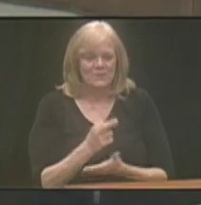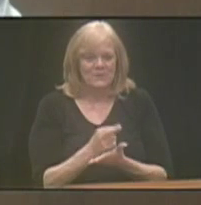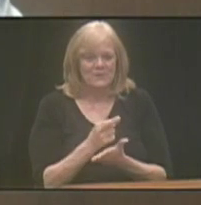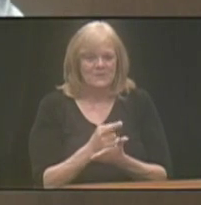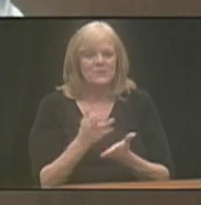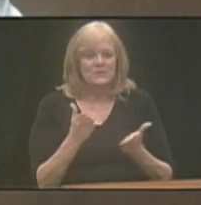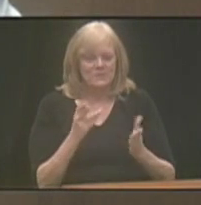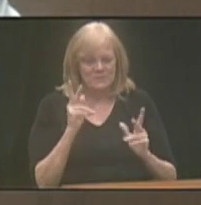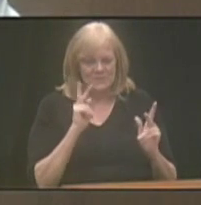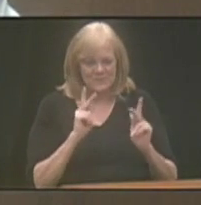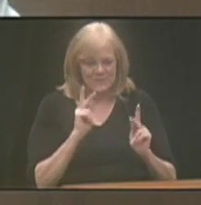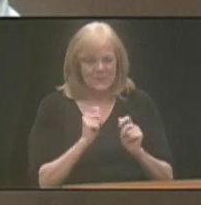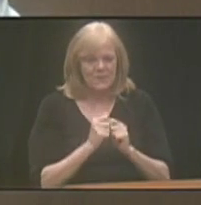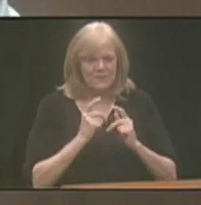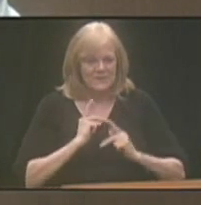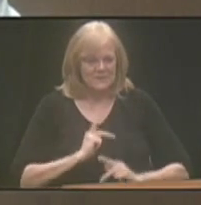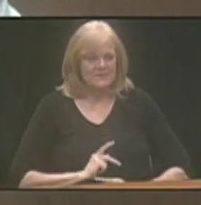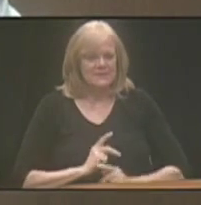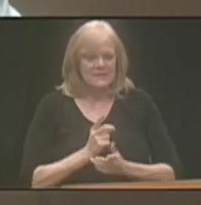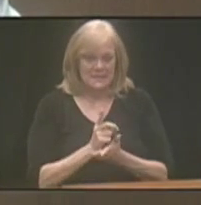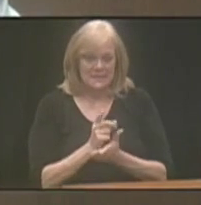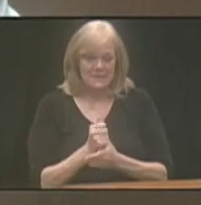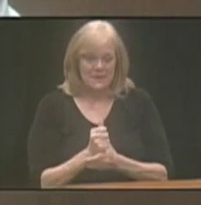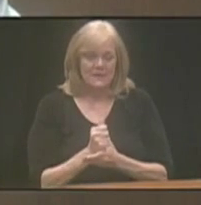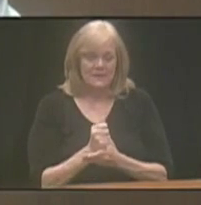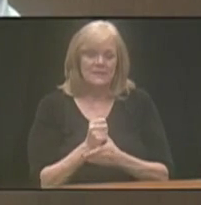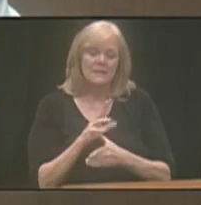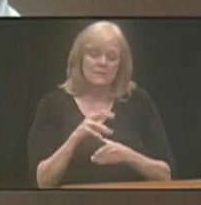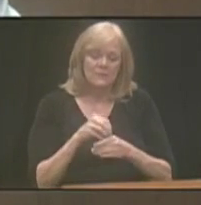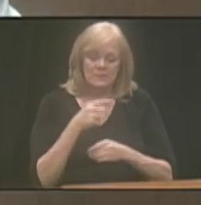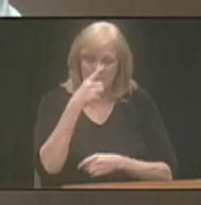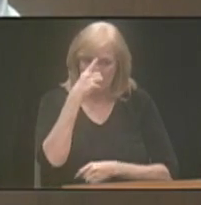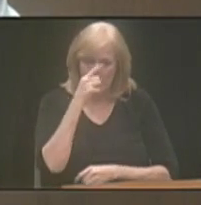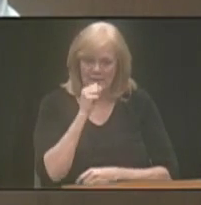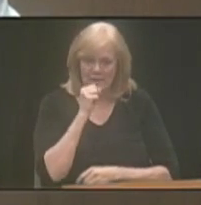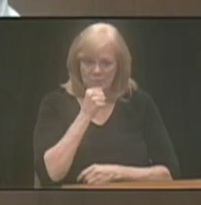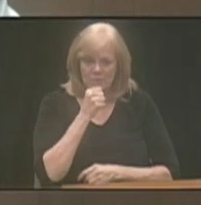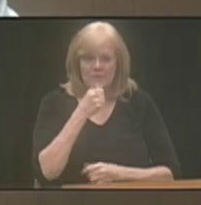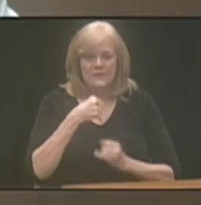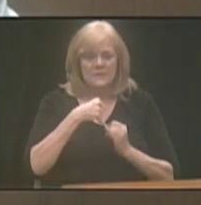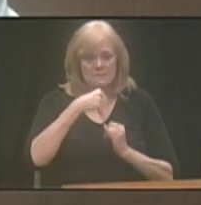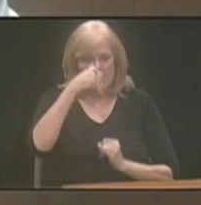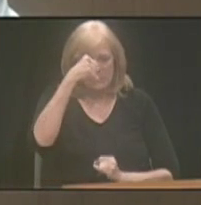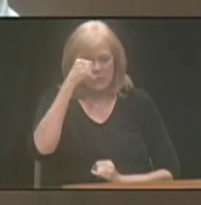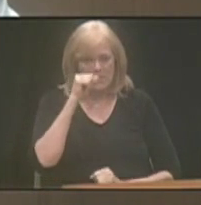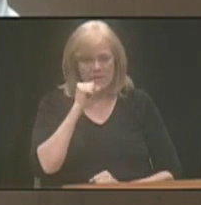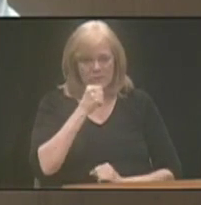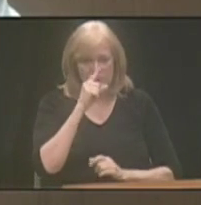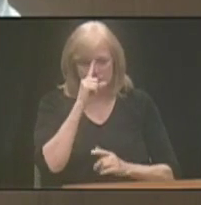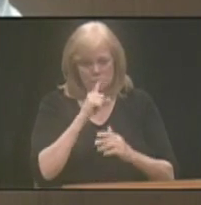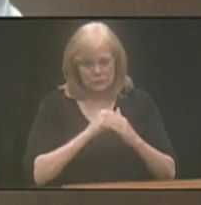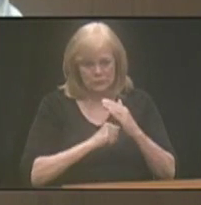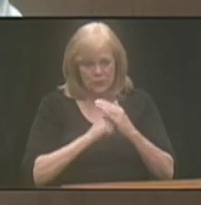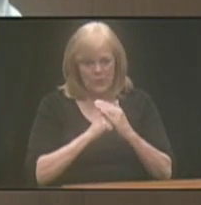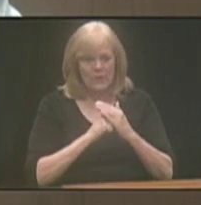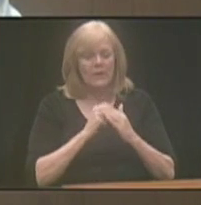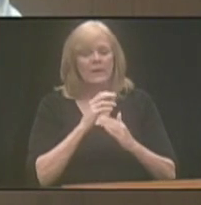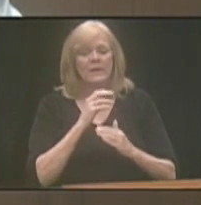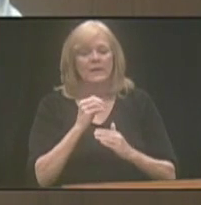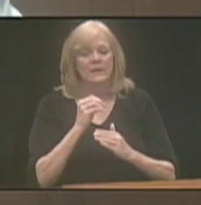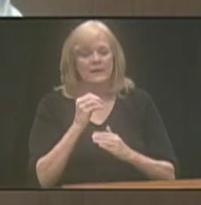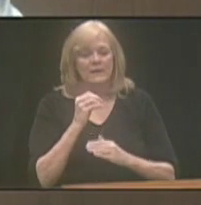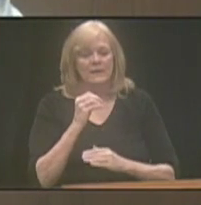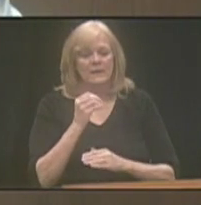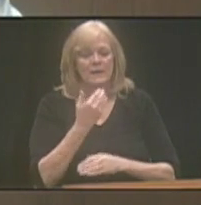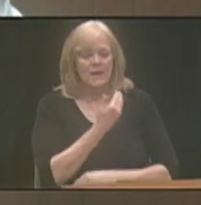serve persons with physical disabilities, including brain injury, spinal cord injury, stroke, and amputation,